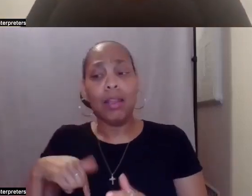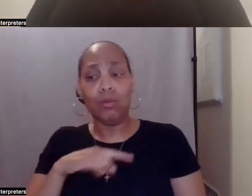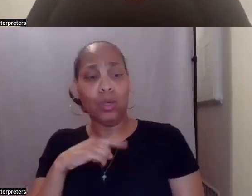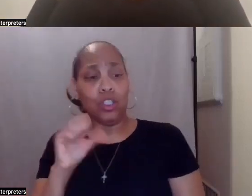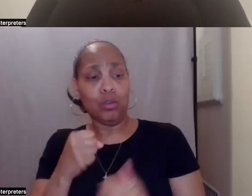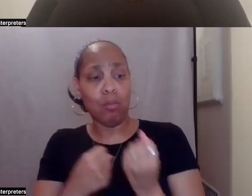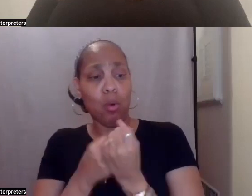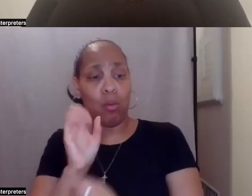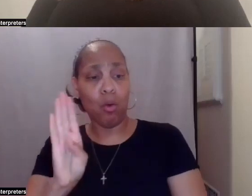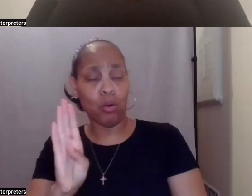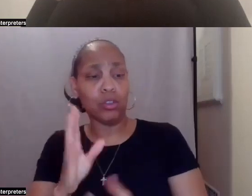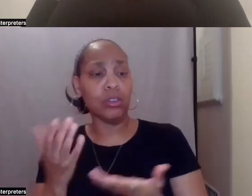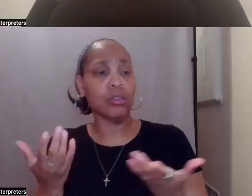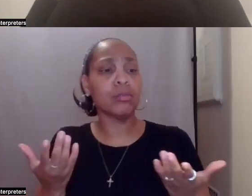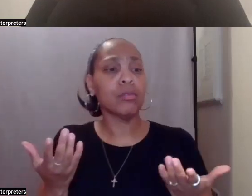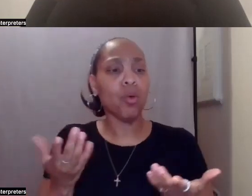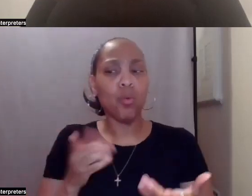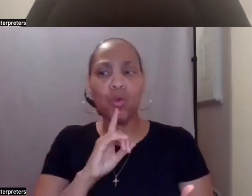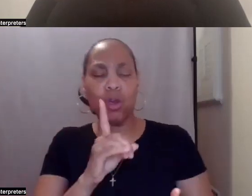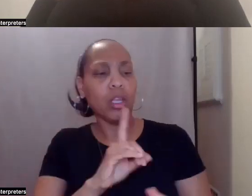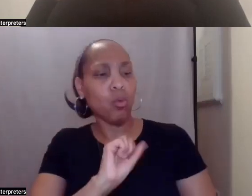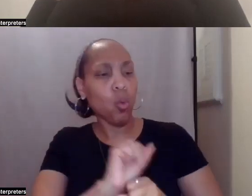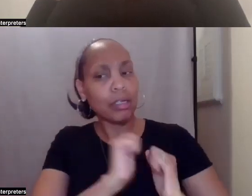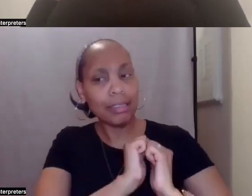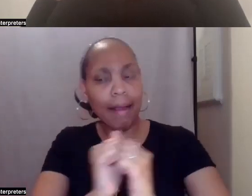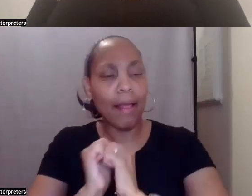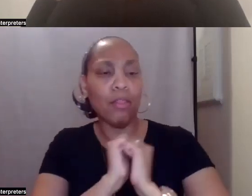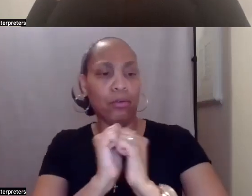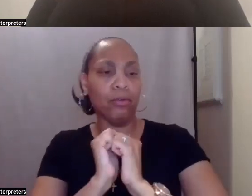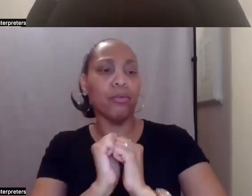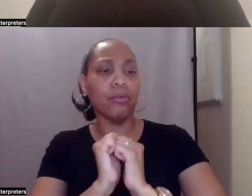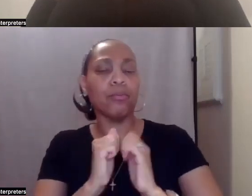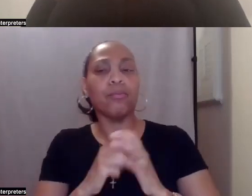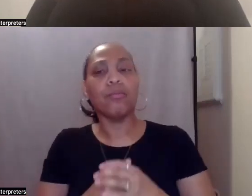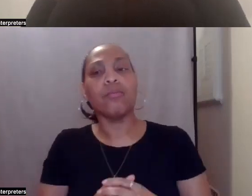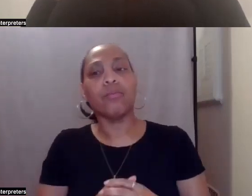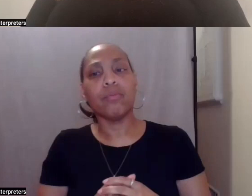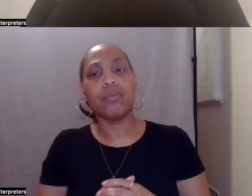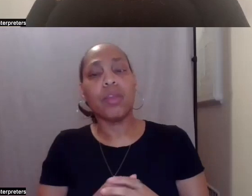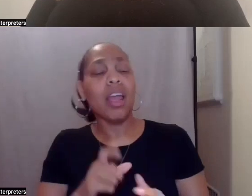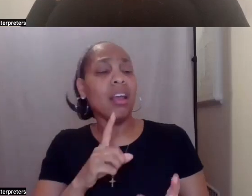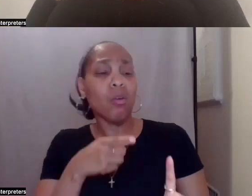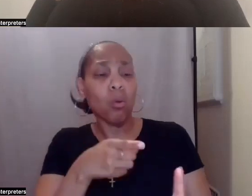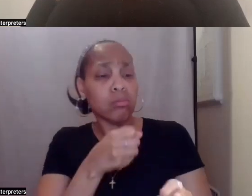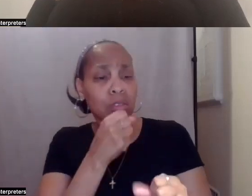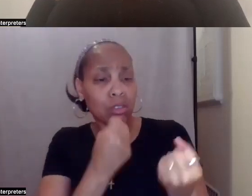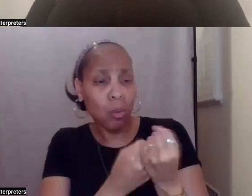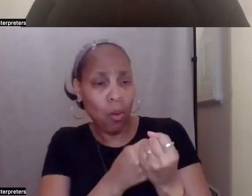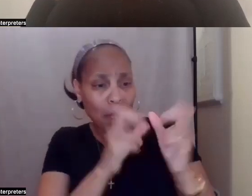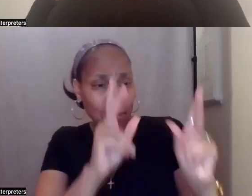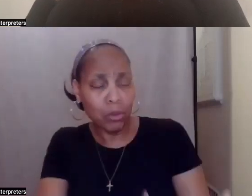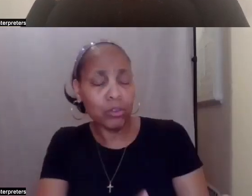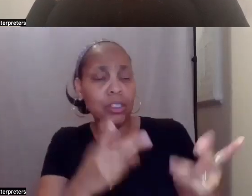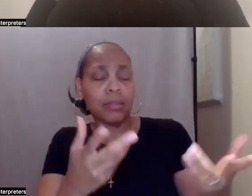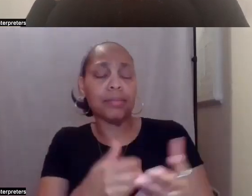you know, it's like left hand, right hand, right? We work together and we really support the person in a, in a, in a meaningful way